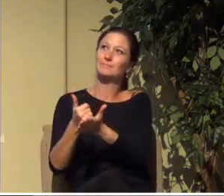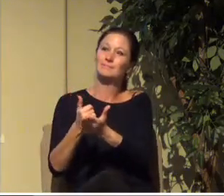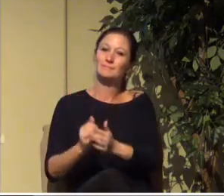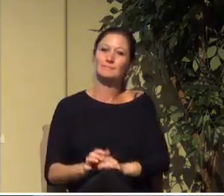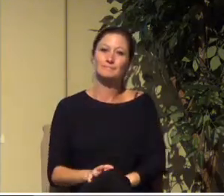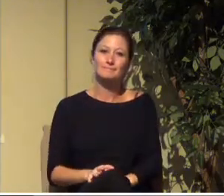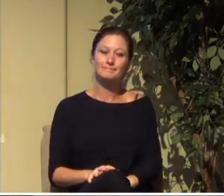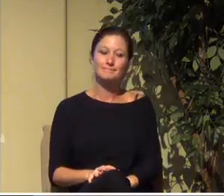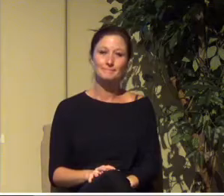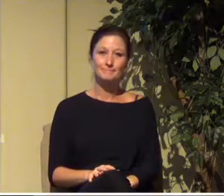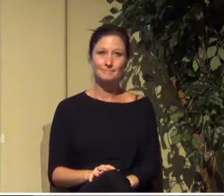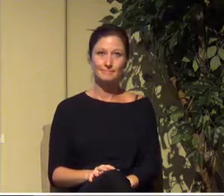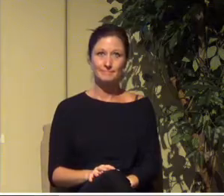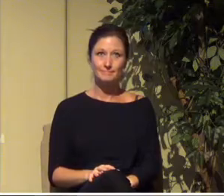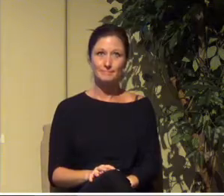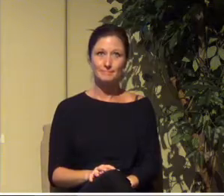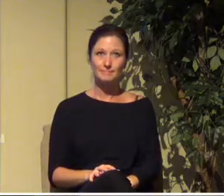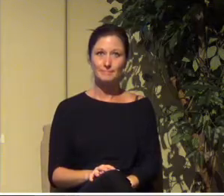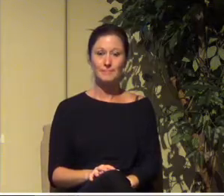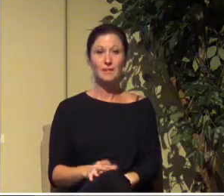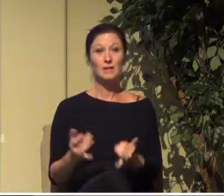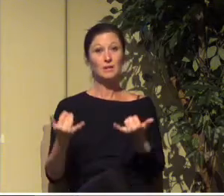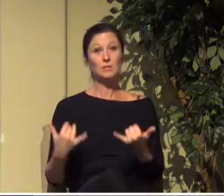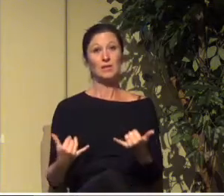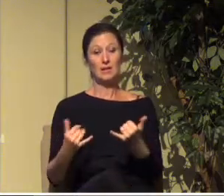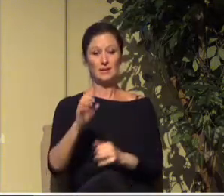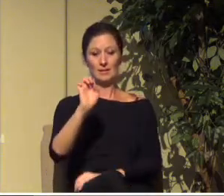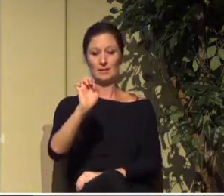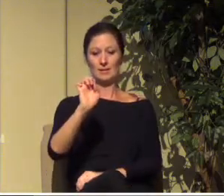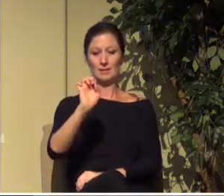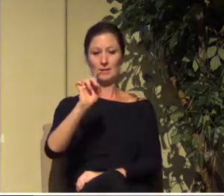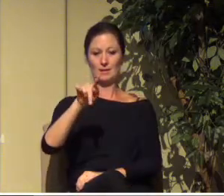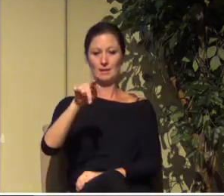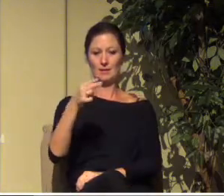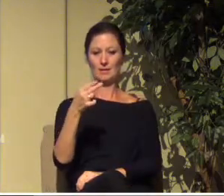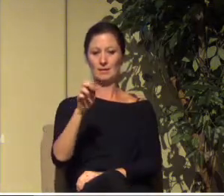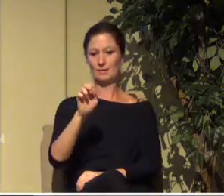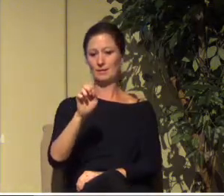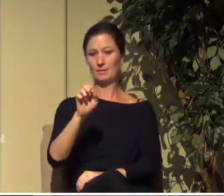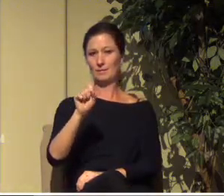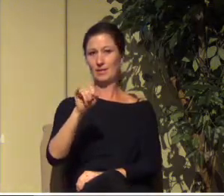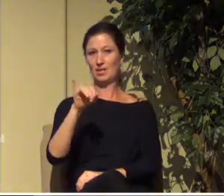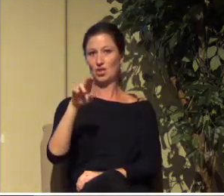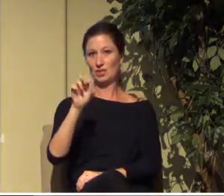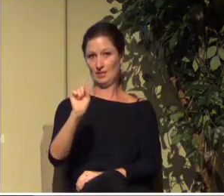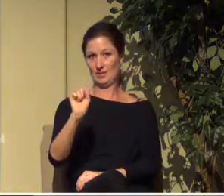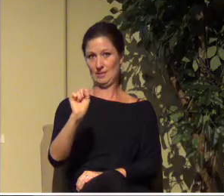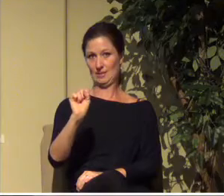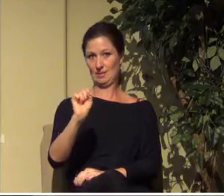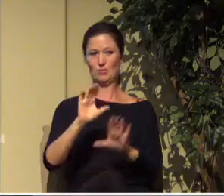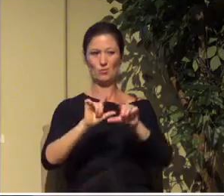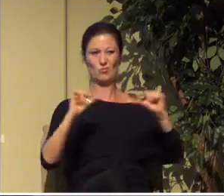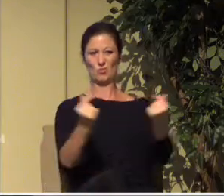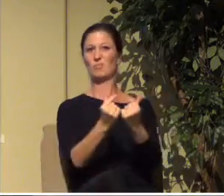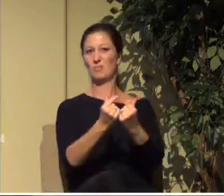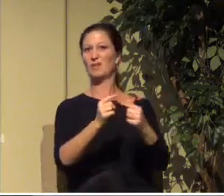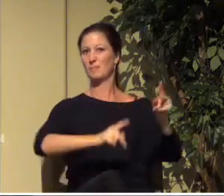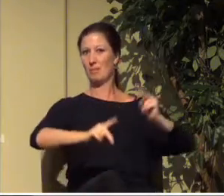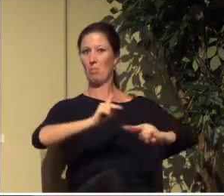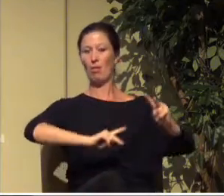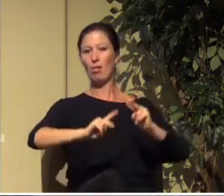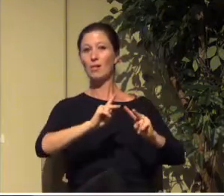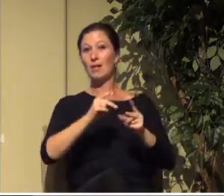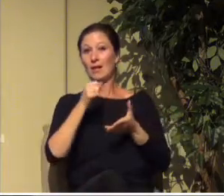We are going to be walking through the letter to the Ephesians. Ephesians. This letter offers a breathtaking view